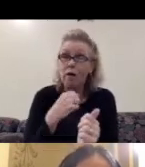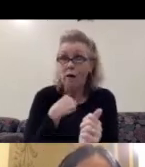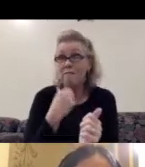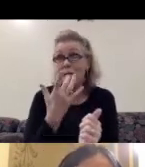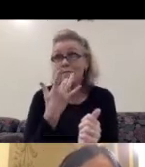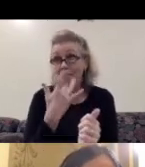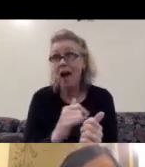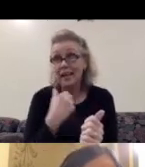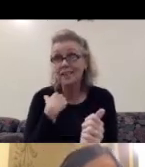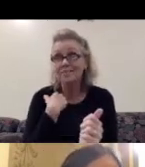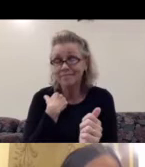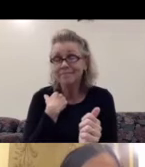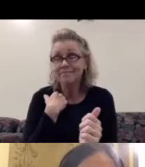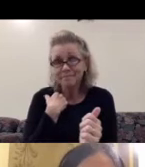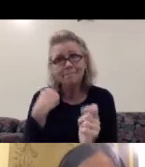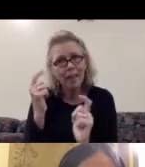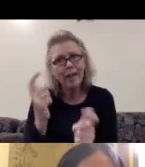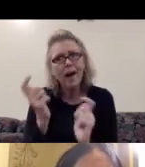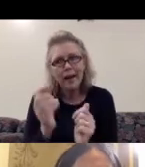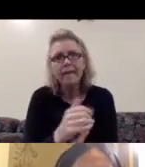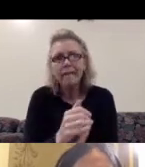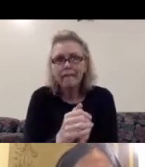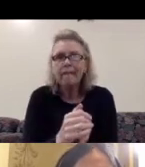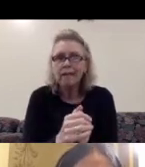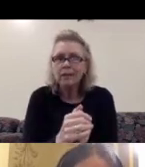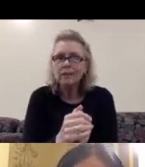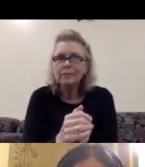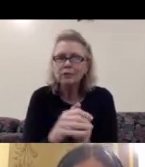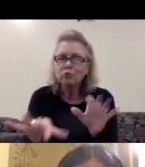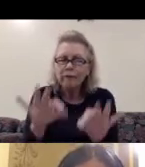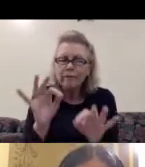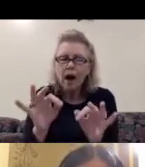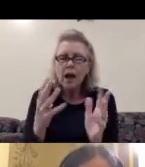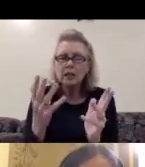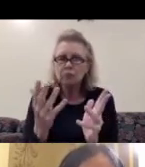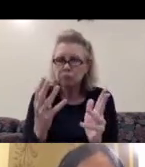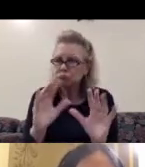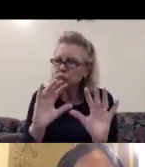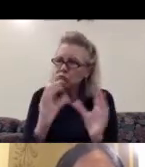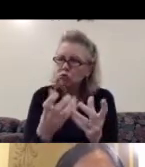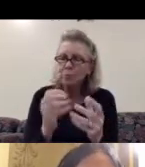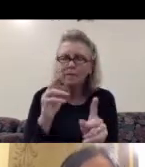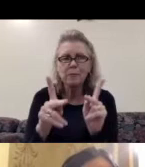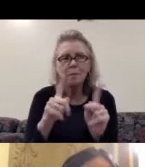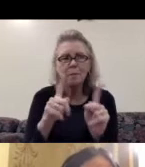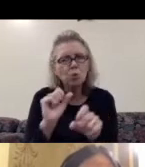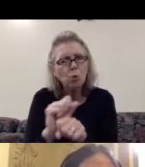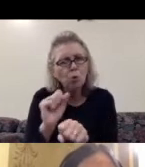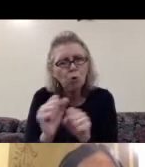to just find a group of people to work with